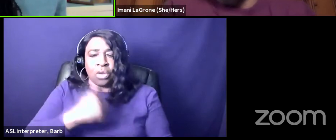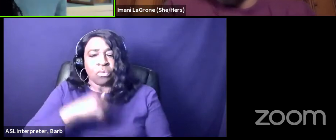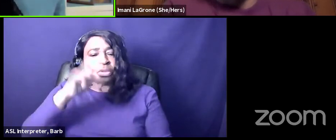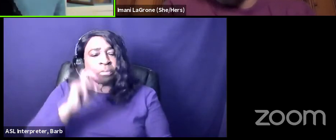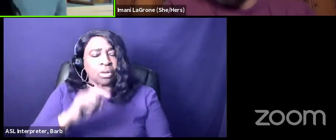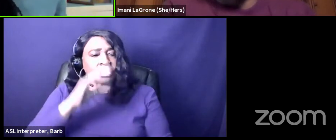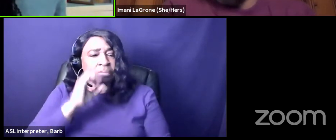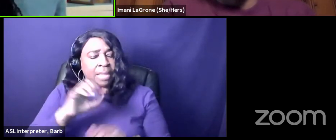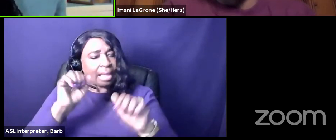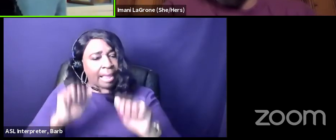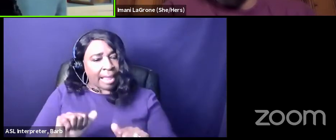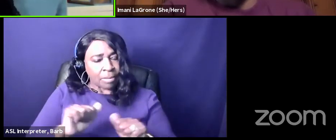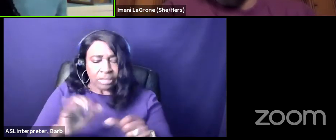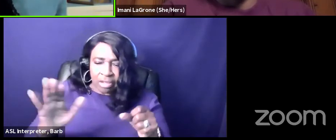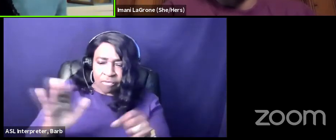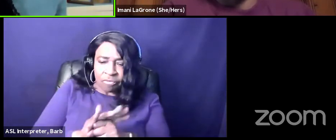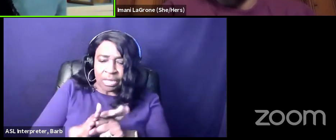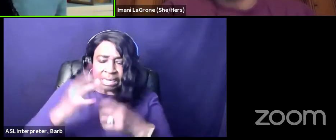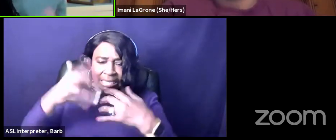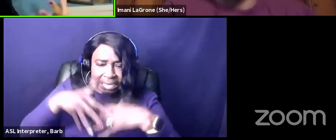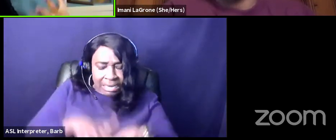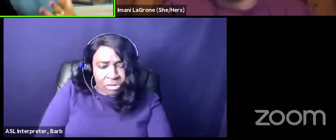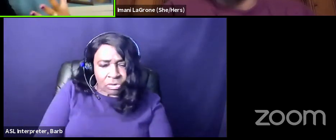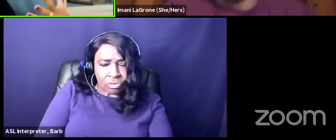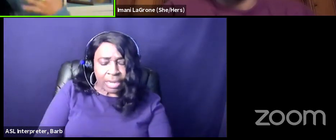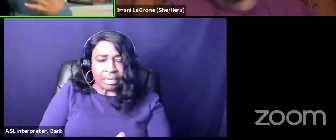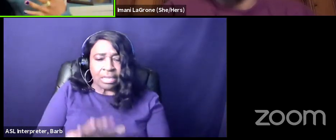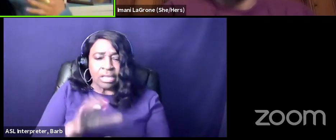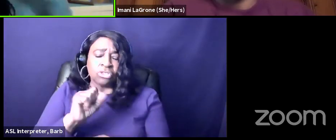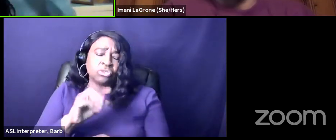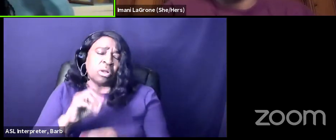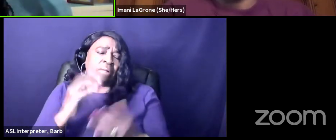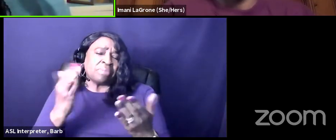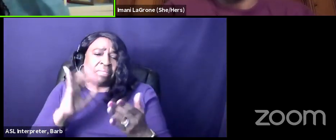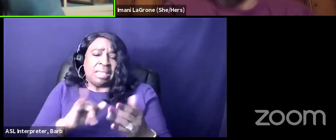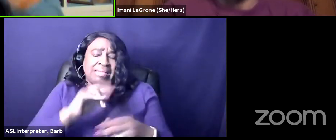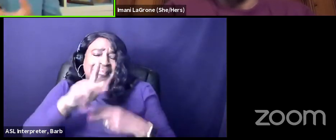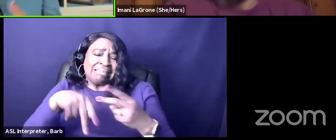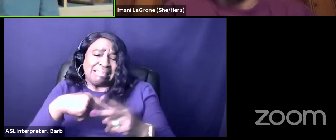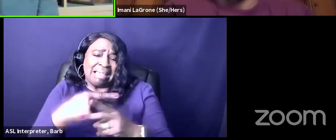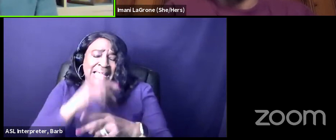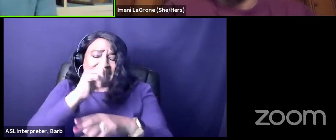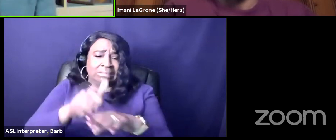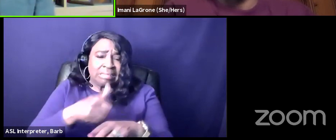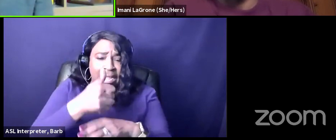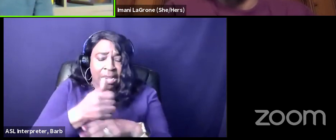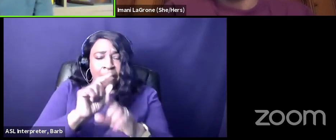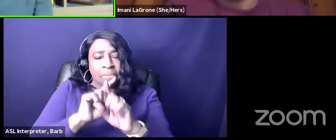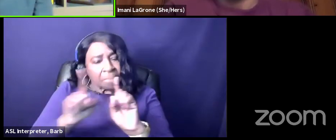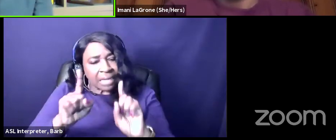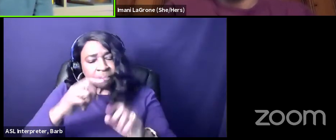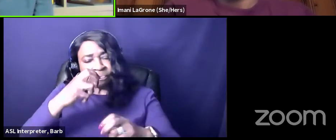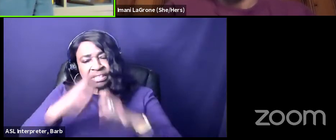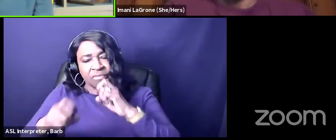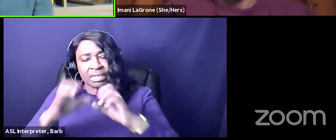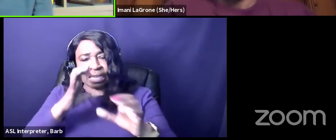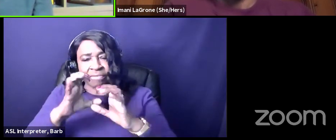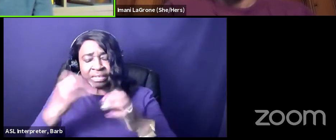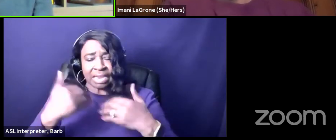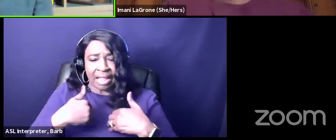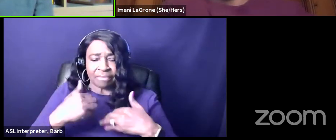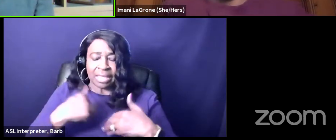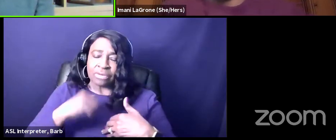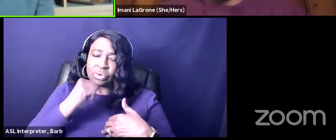be able to fully integrate like why camp and so that's kind of the frame of it but it's a difficult conversation to have because i don't like having